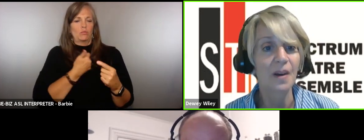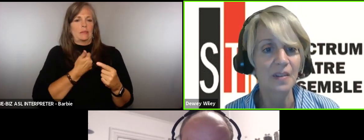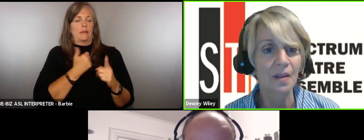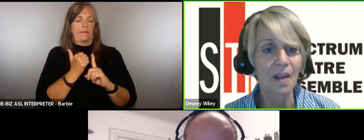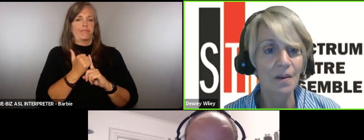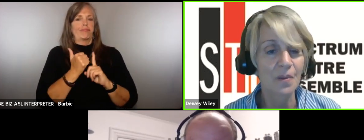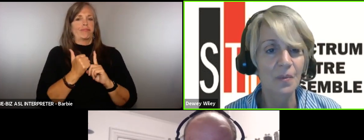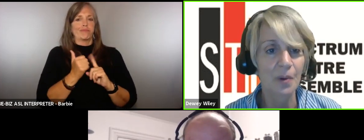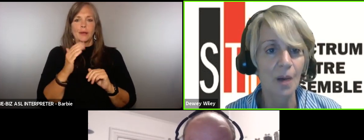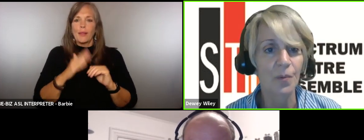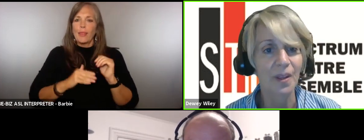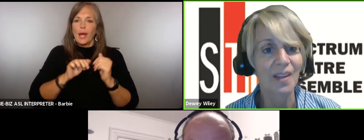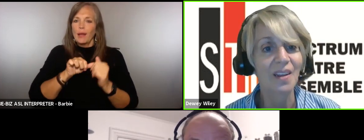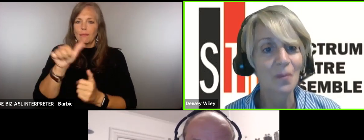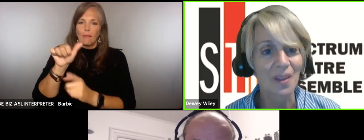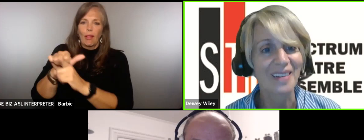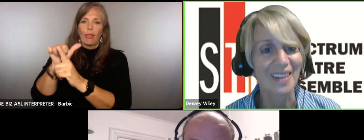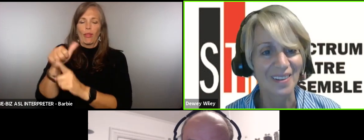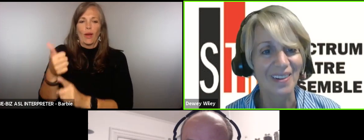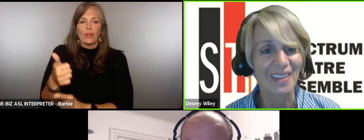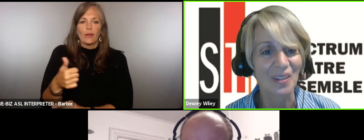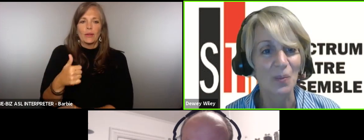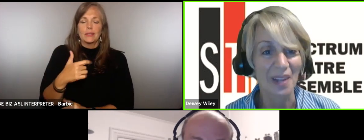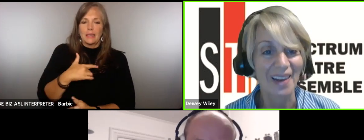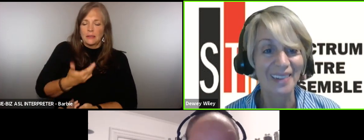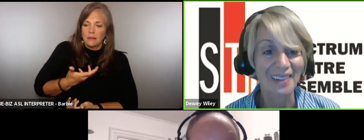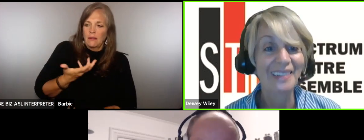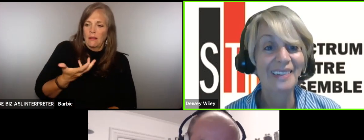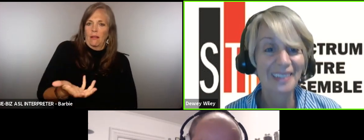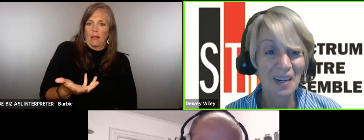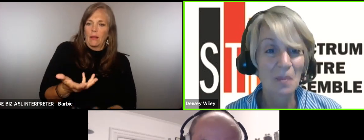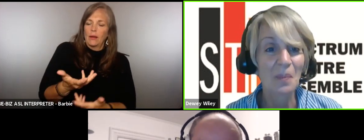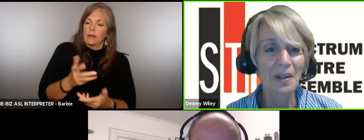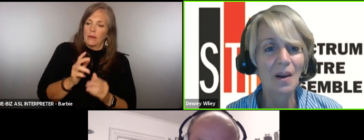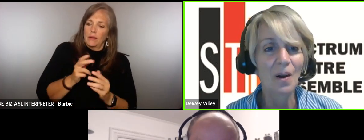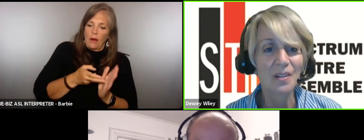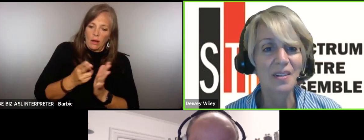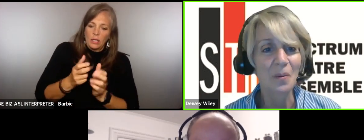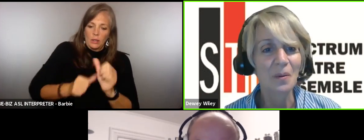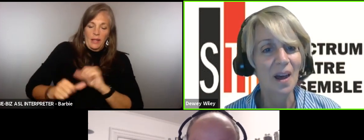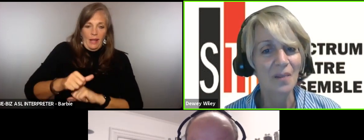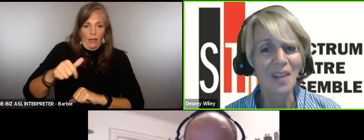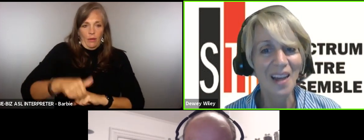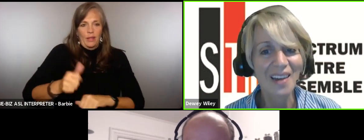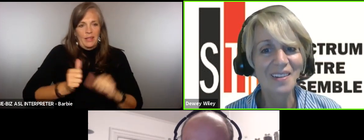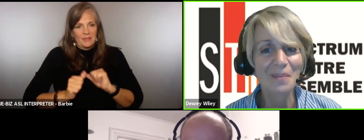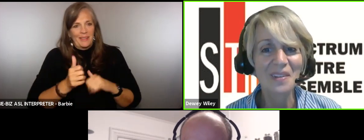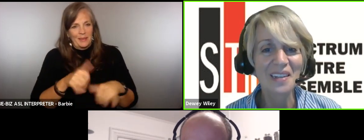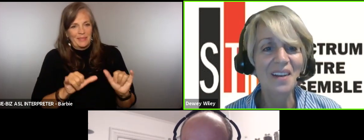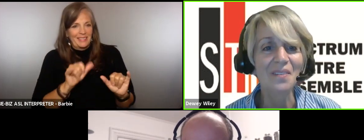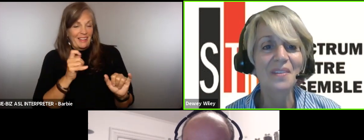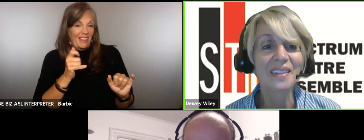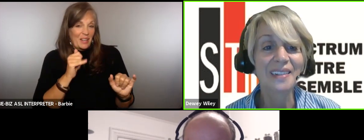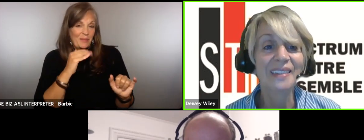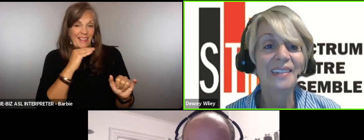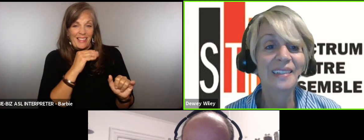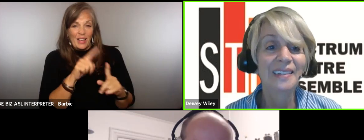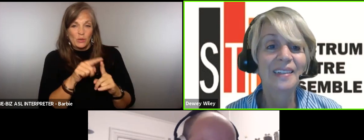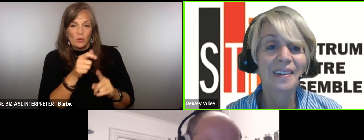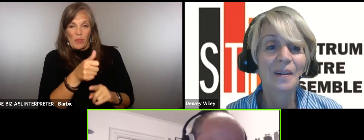as a matter of fact a lot of them come really clean with each other in this play yeah but are still kind of lying to themselves